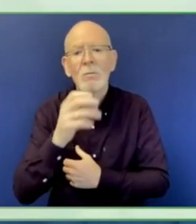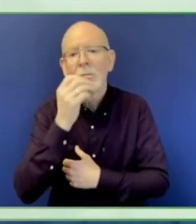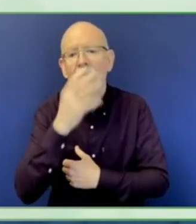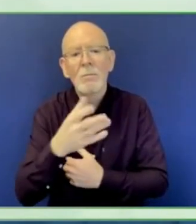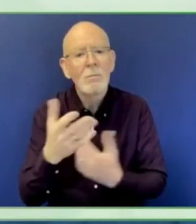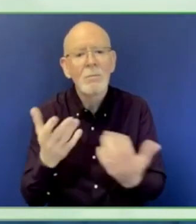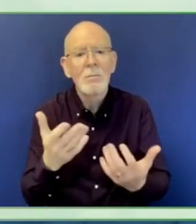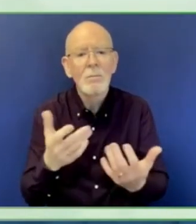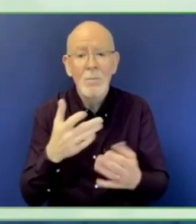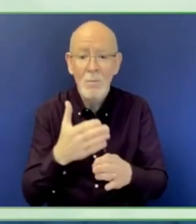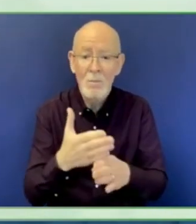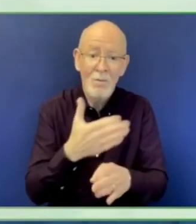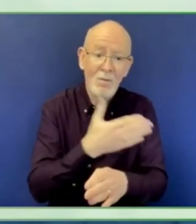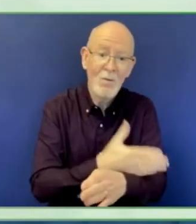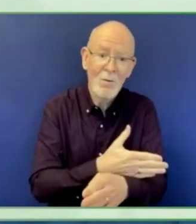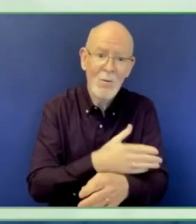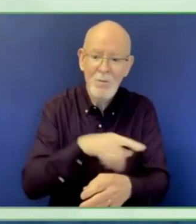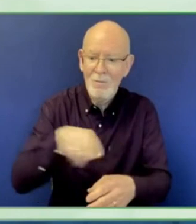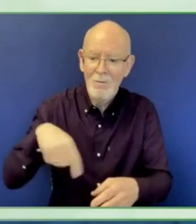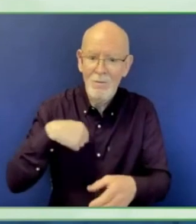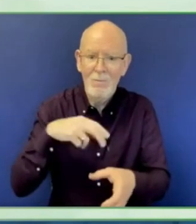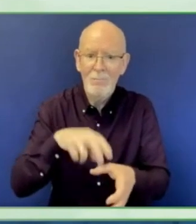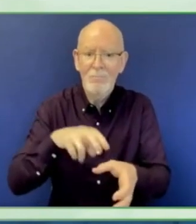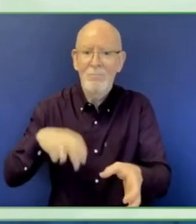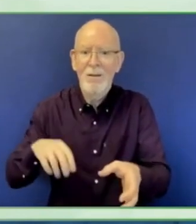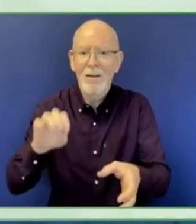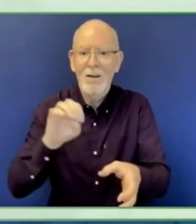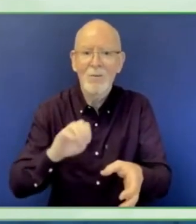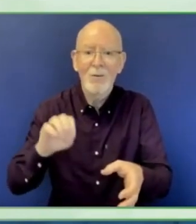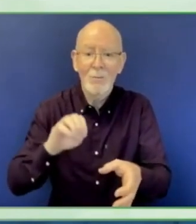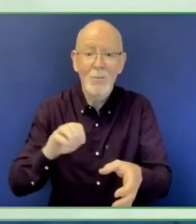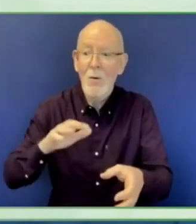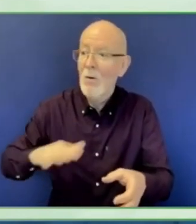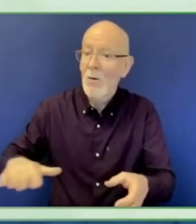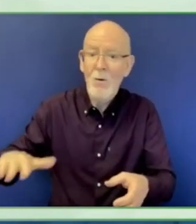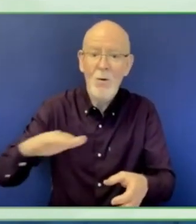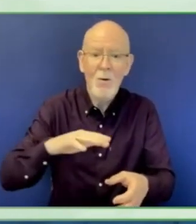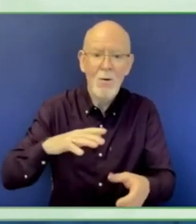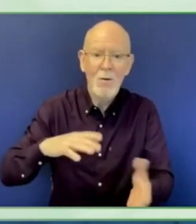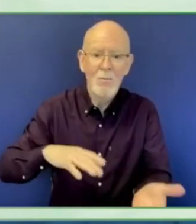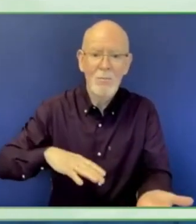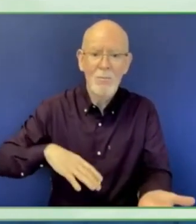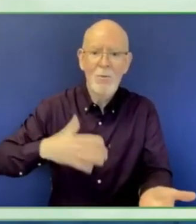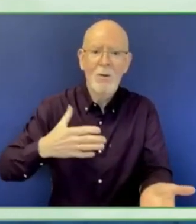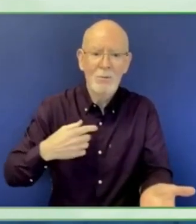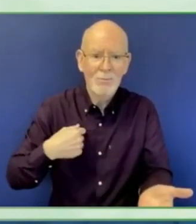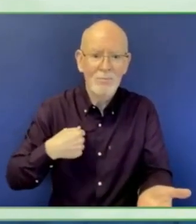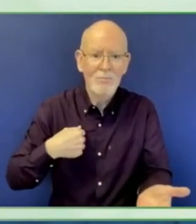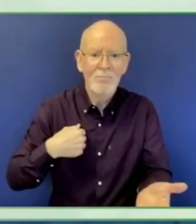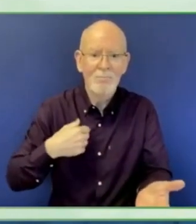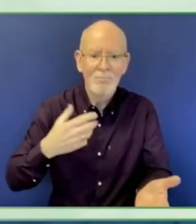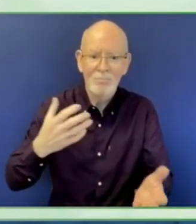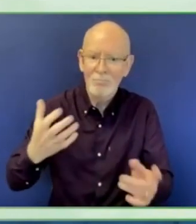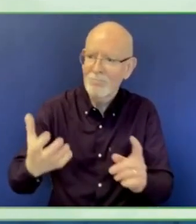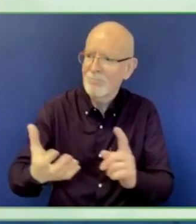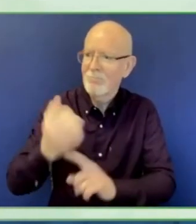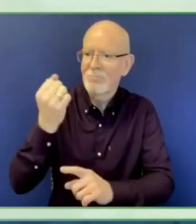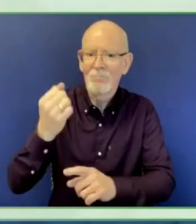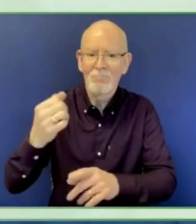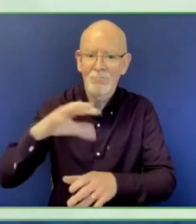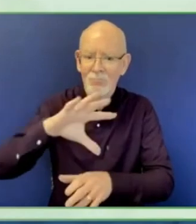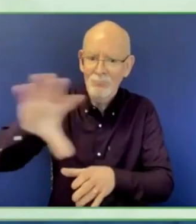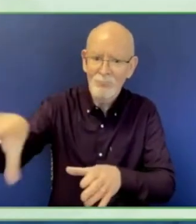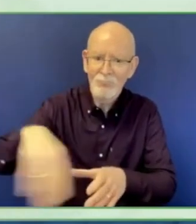Now, obviously, we can't do that alone. And although we don't look sometimes like people with disabilities, our directors, we are